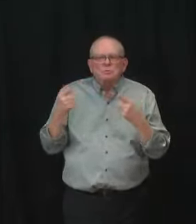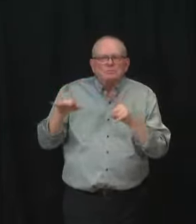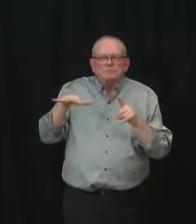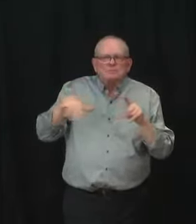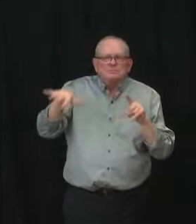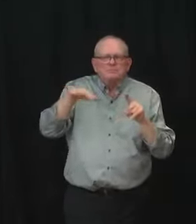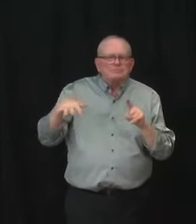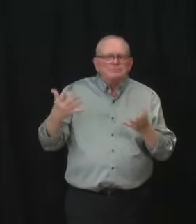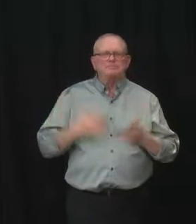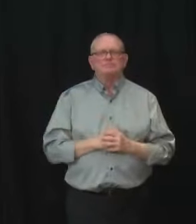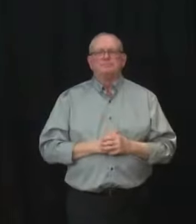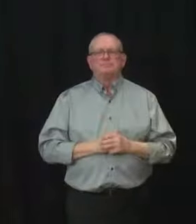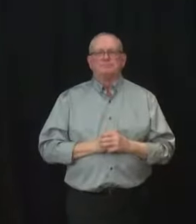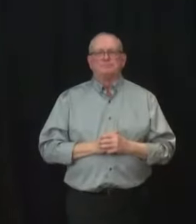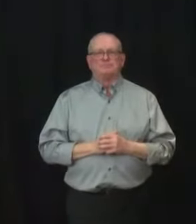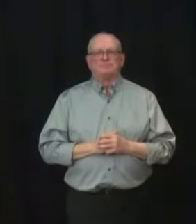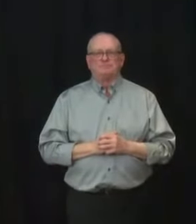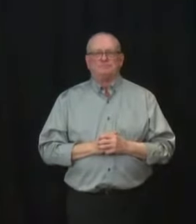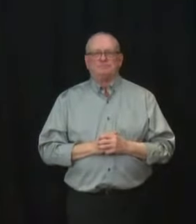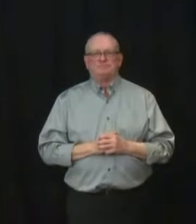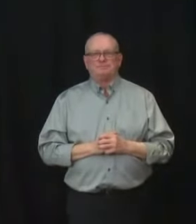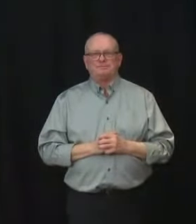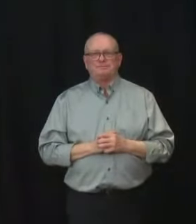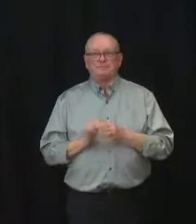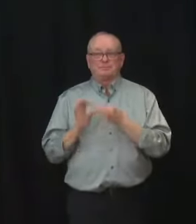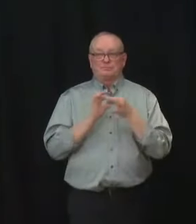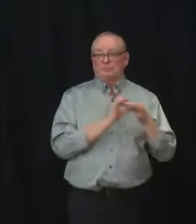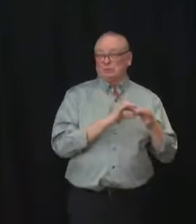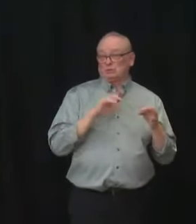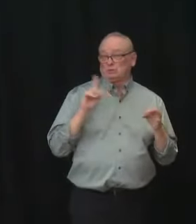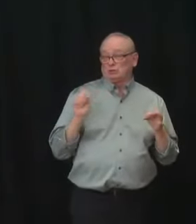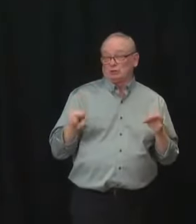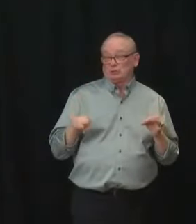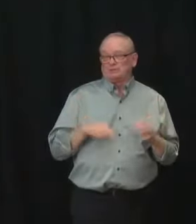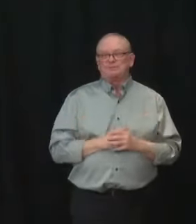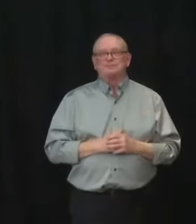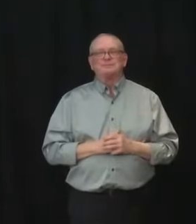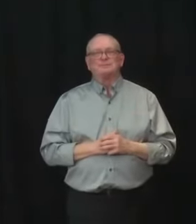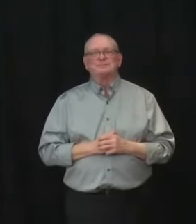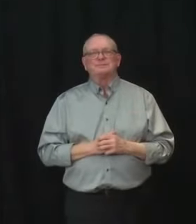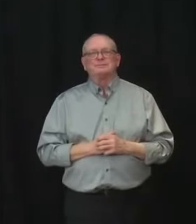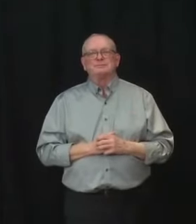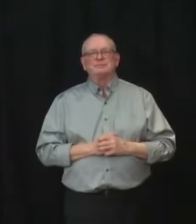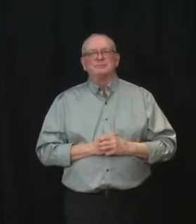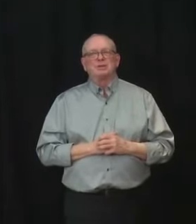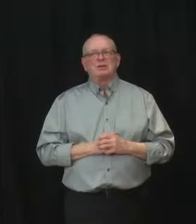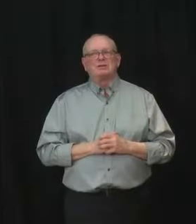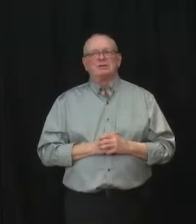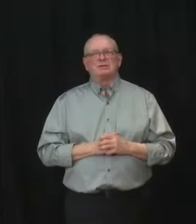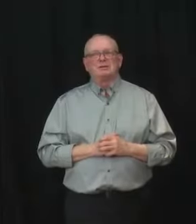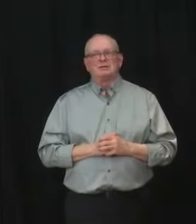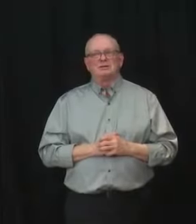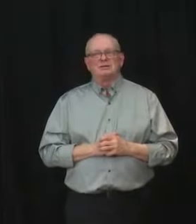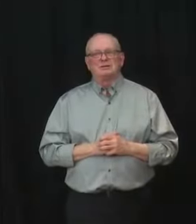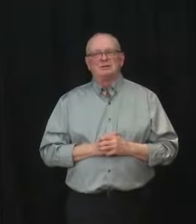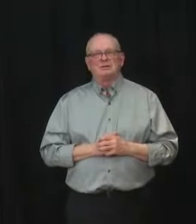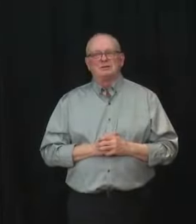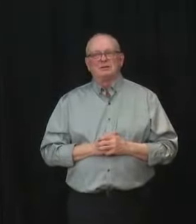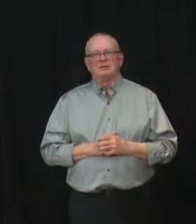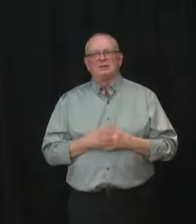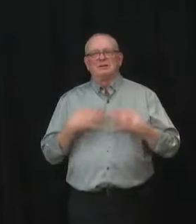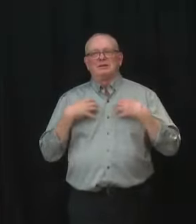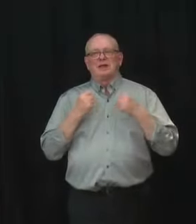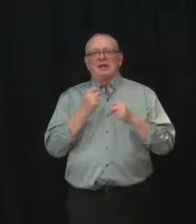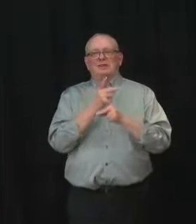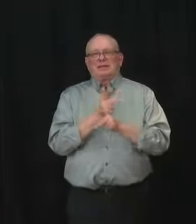Thank you. Do you have a follow up? I do. Health care workers tell us this is a sign that staff are overwhelmed and the system